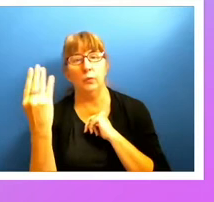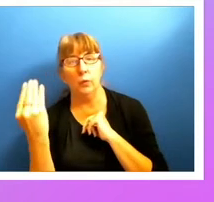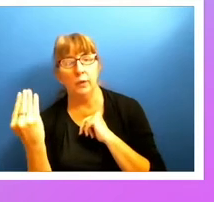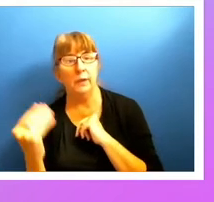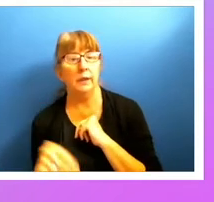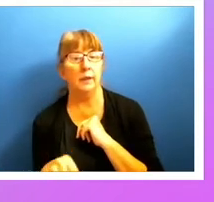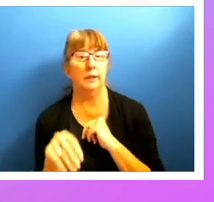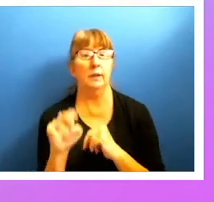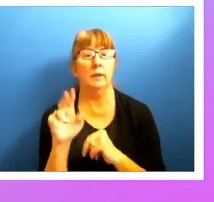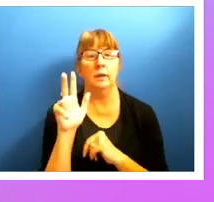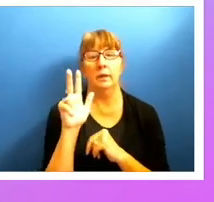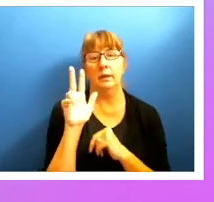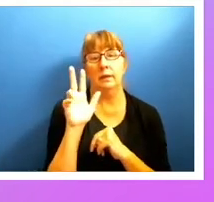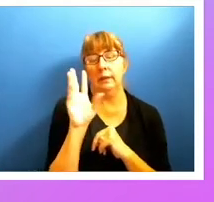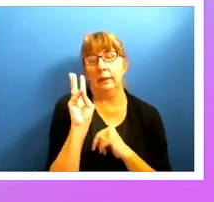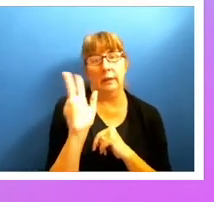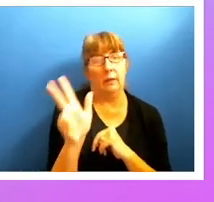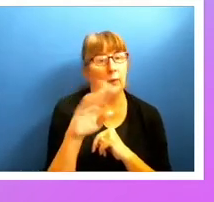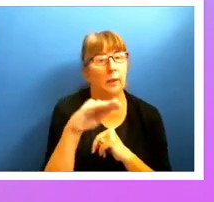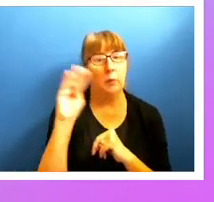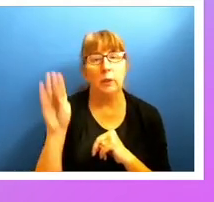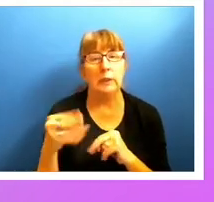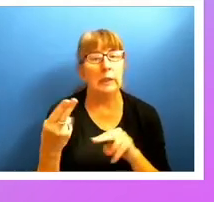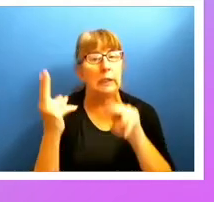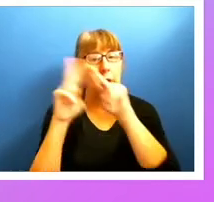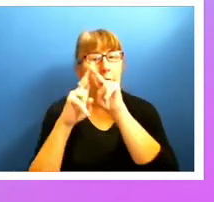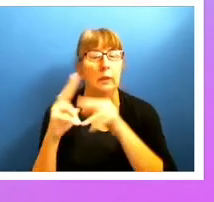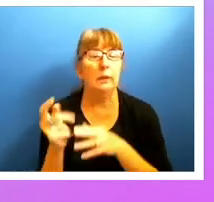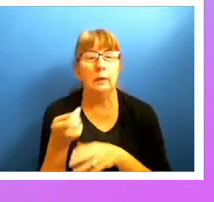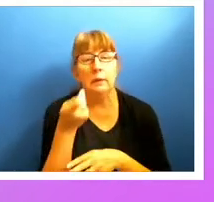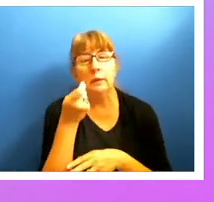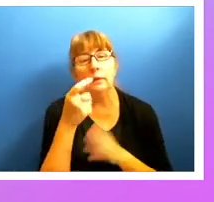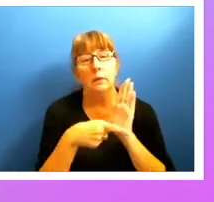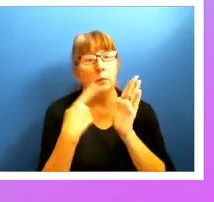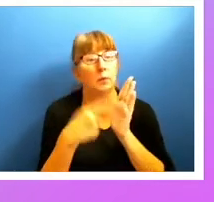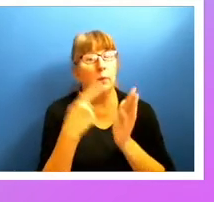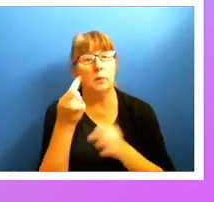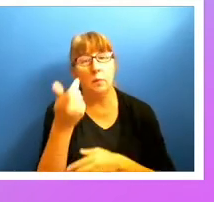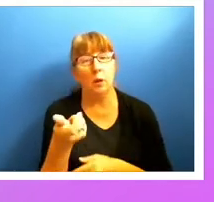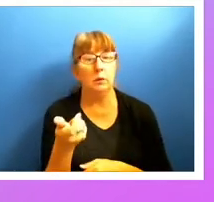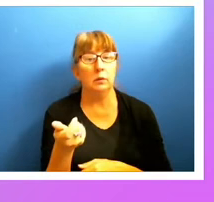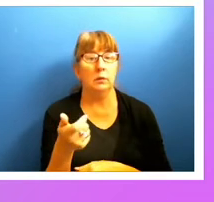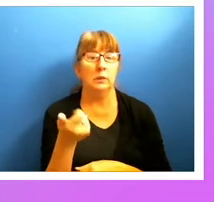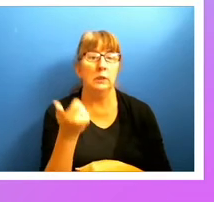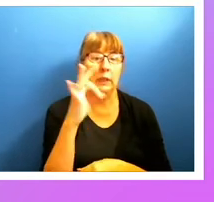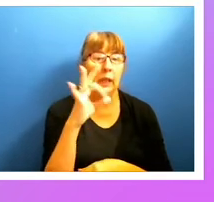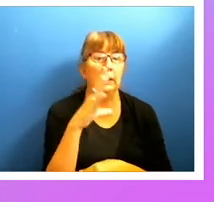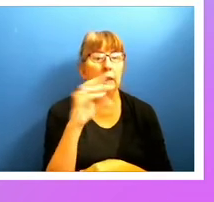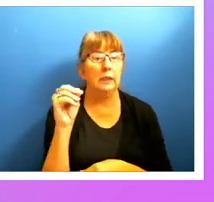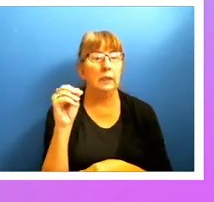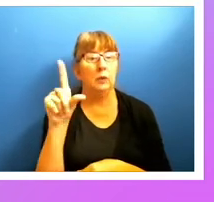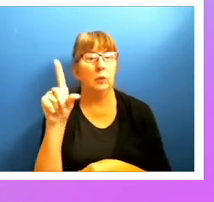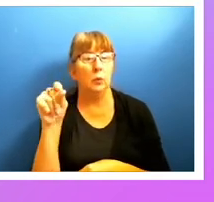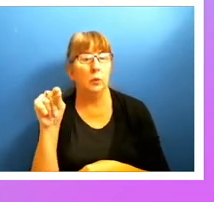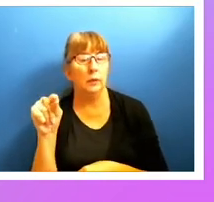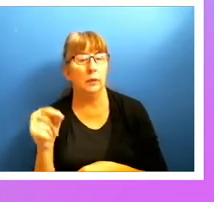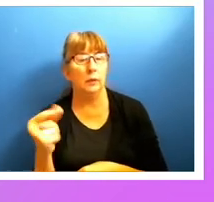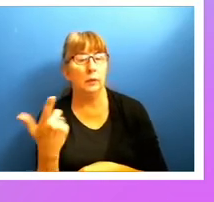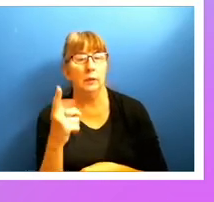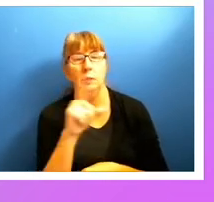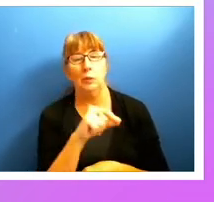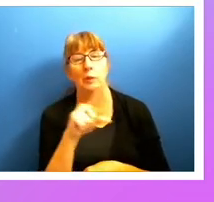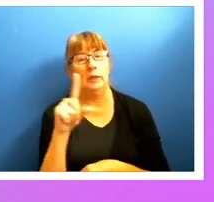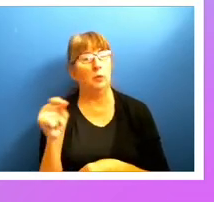63% increase. But then sometimes smaller, so 19 and 20, again, we'll consider 2020 an